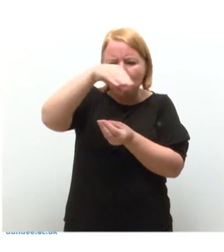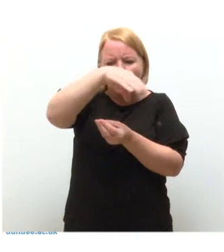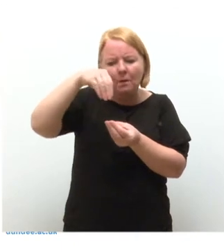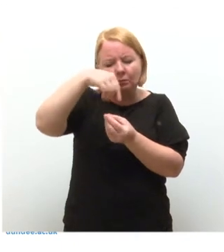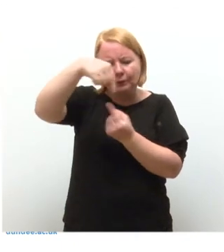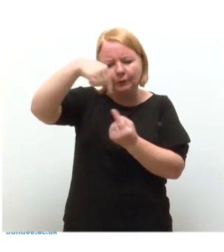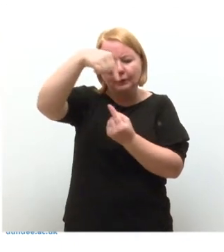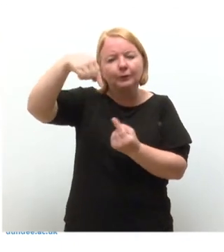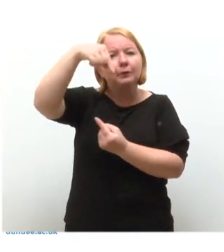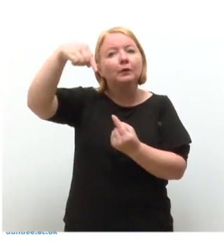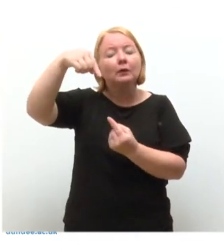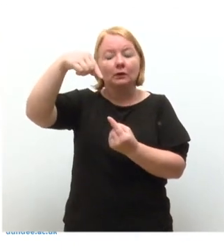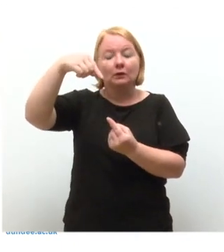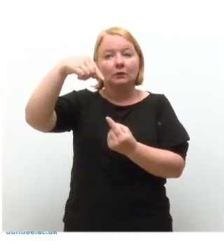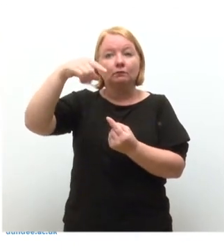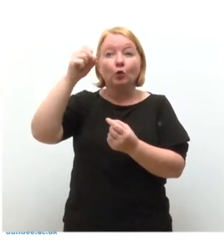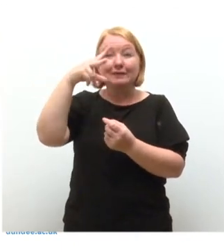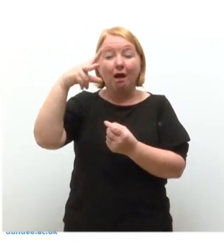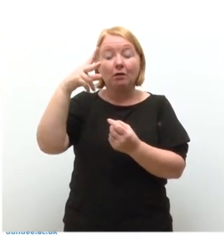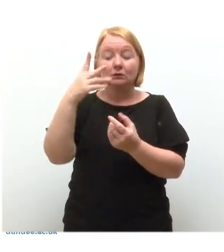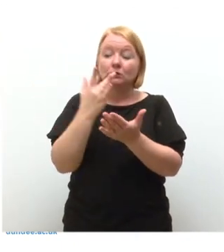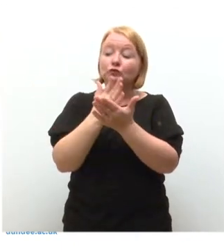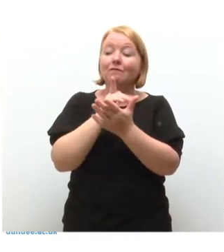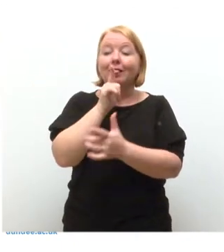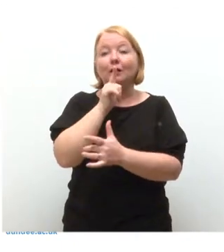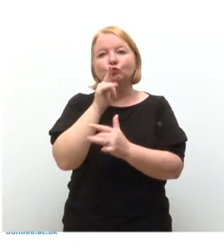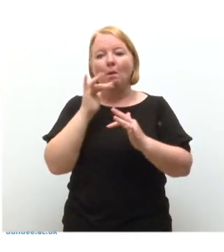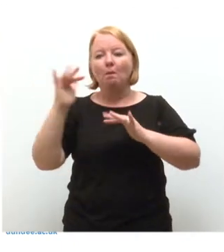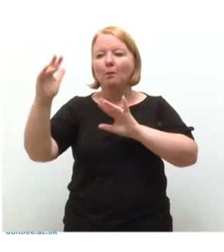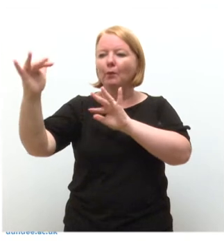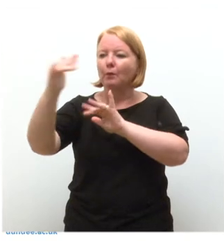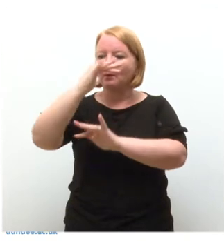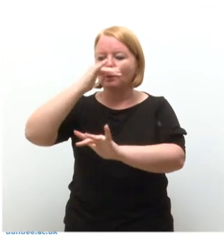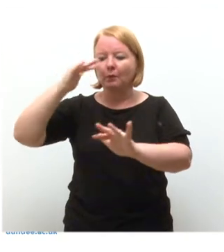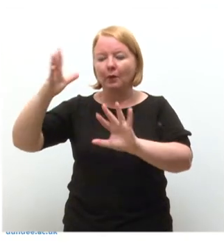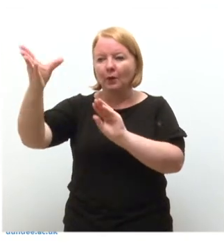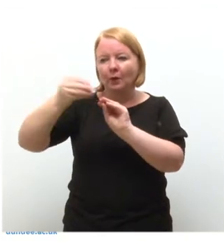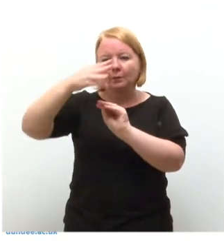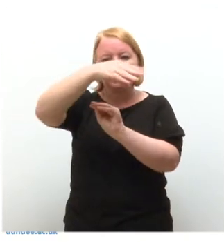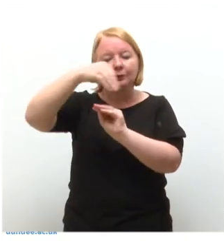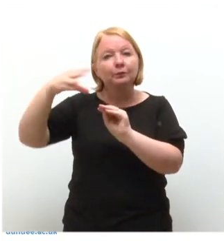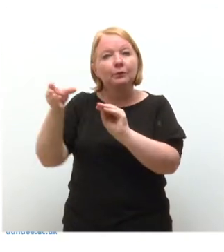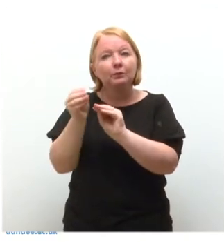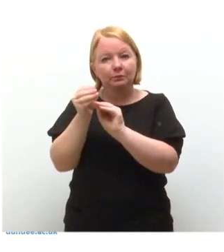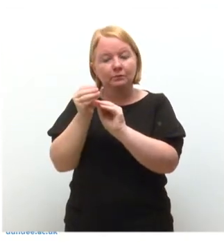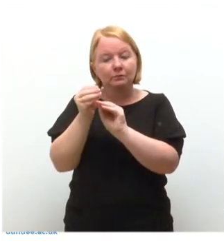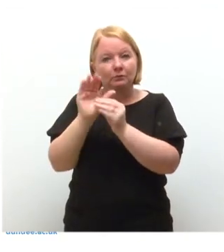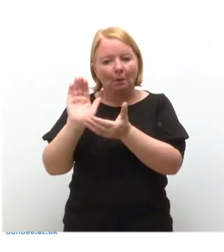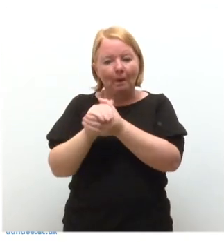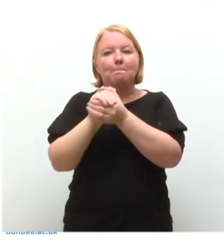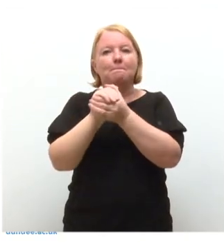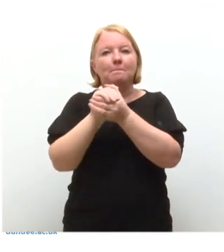stars that emit a beam of electromagnetic radiation. And her life story